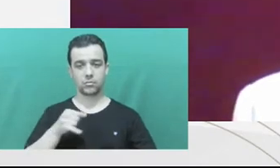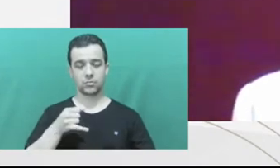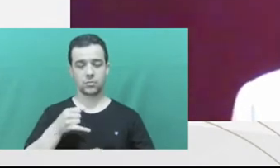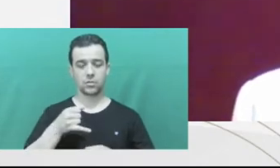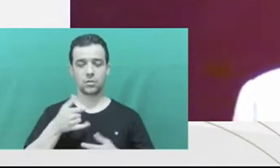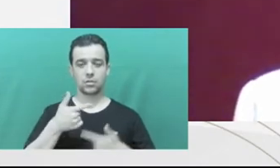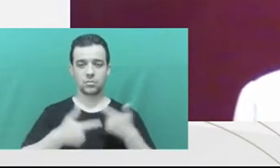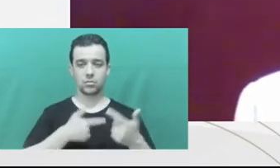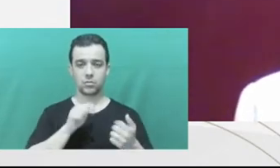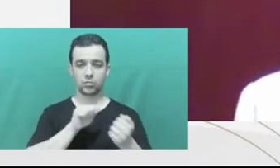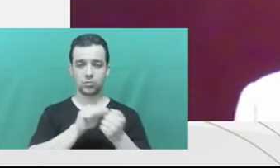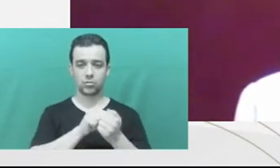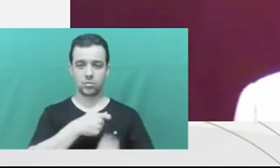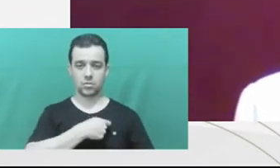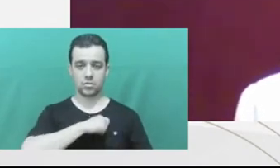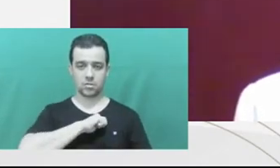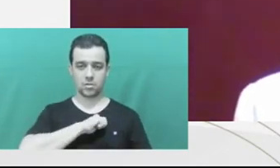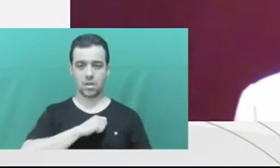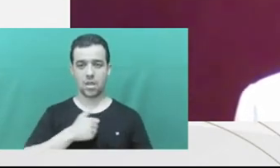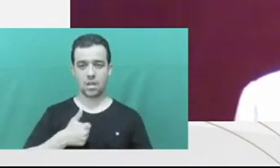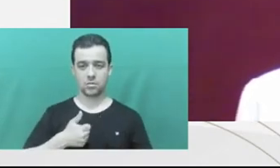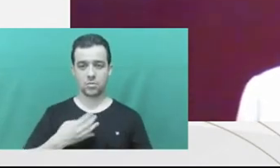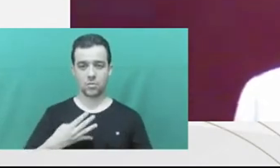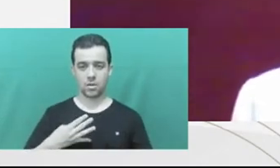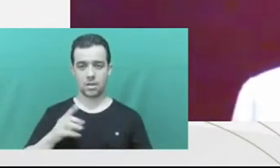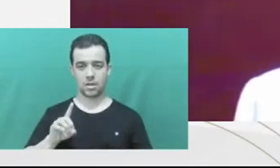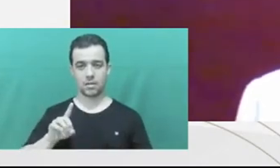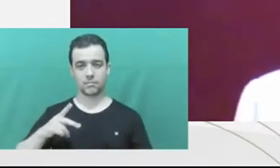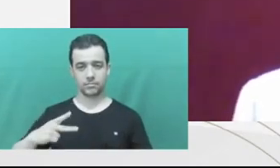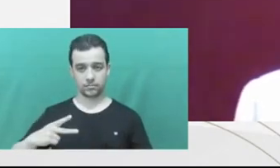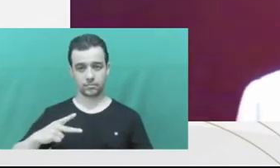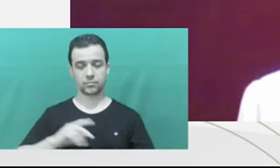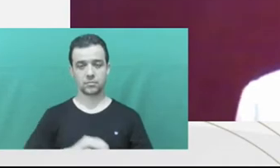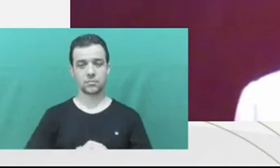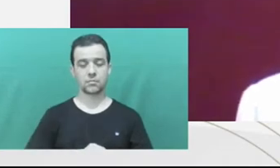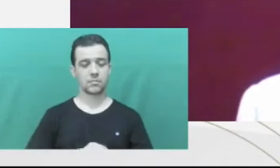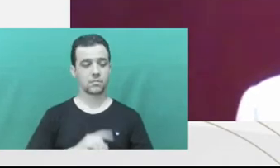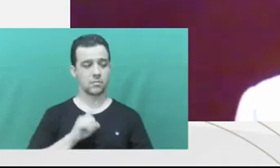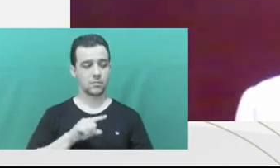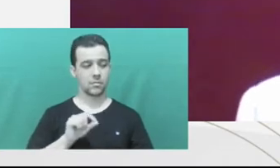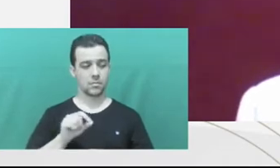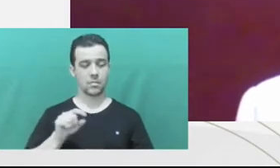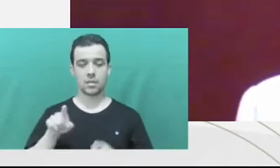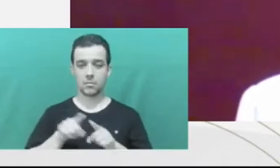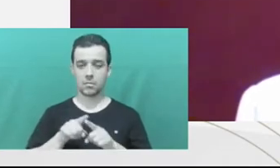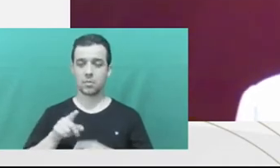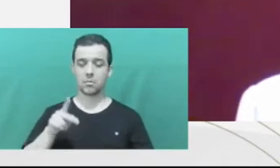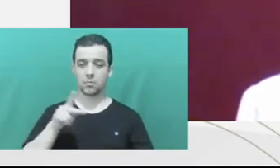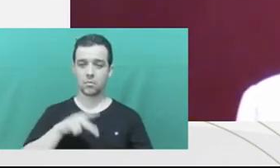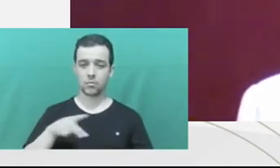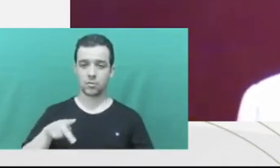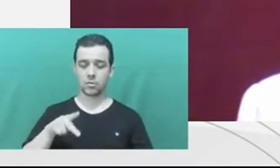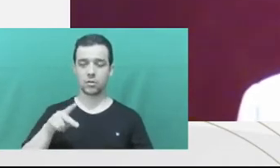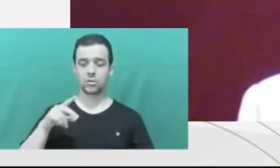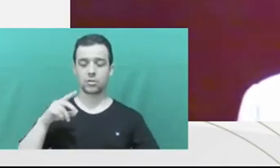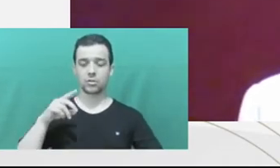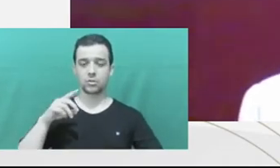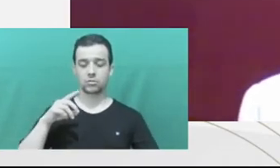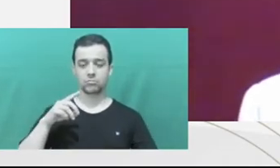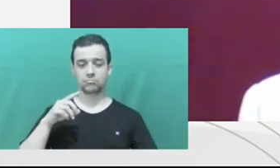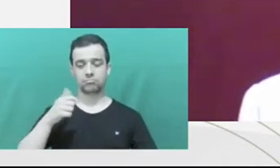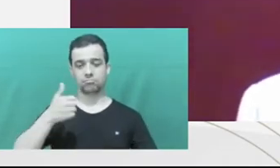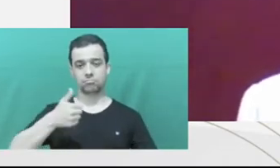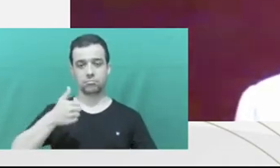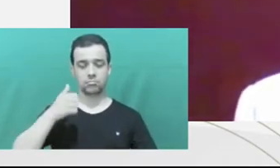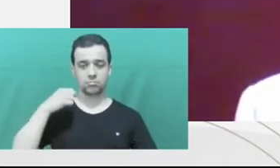to work with him when he was still an investigator. So, Judge Humberto Dalla,